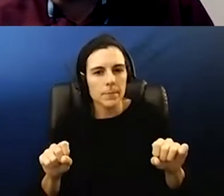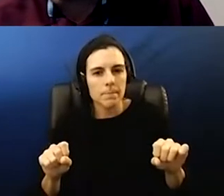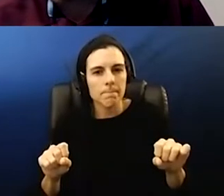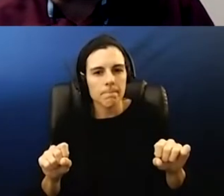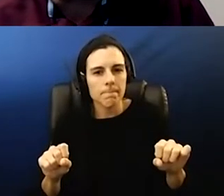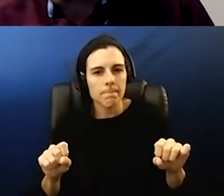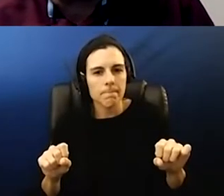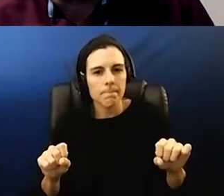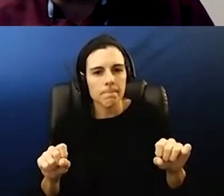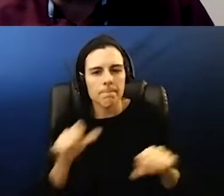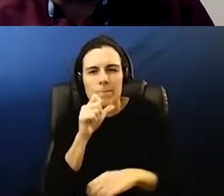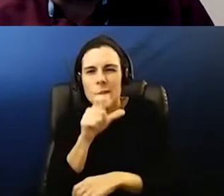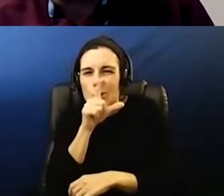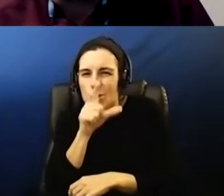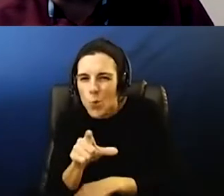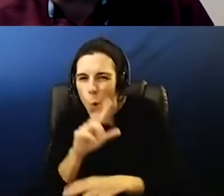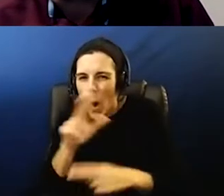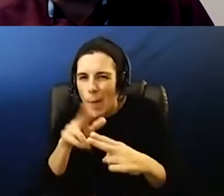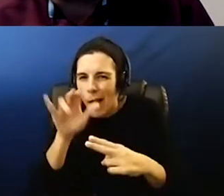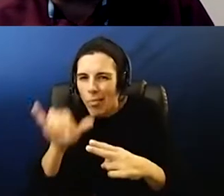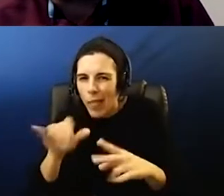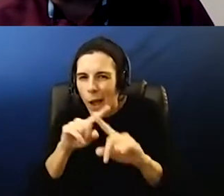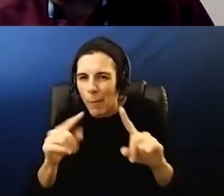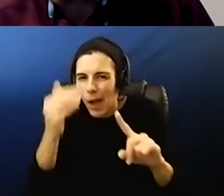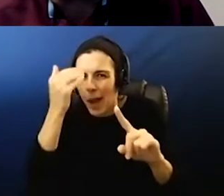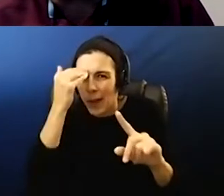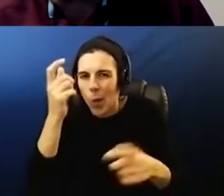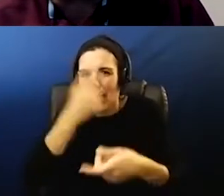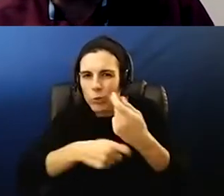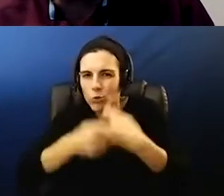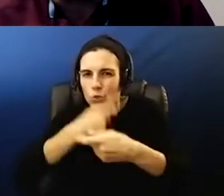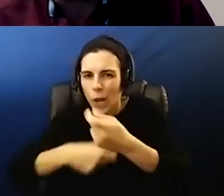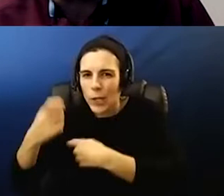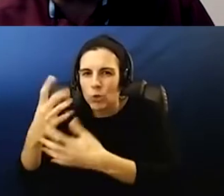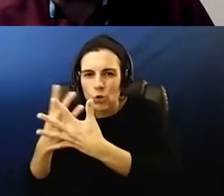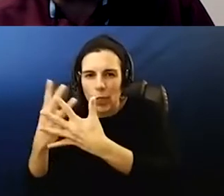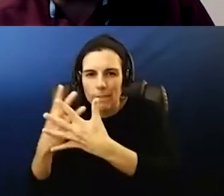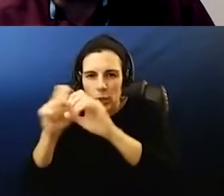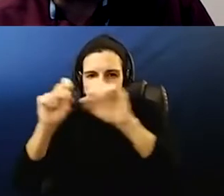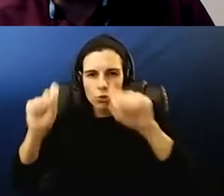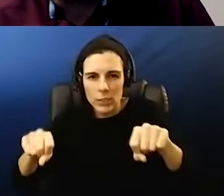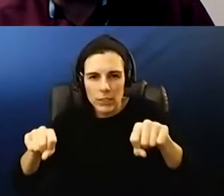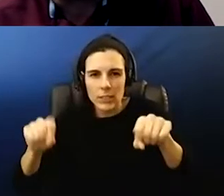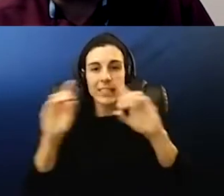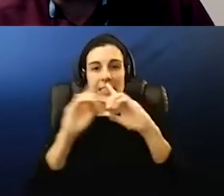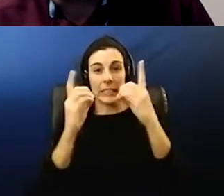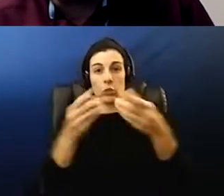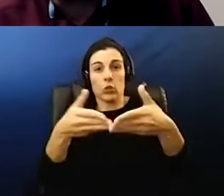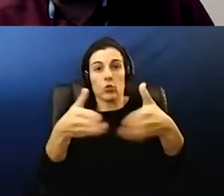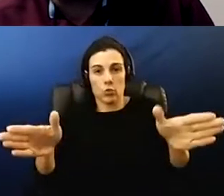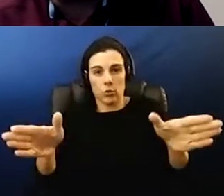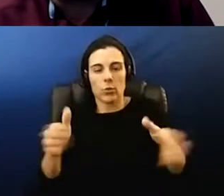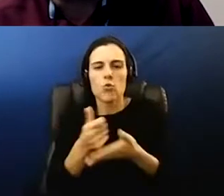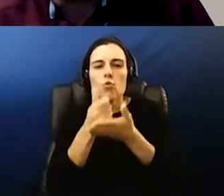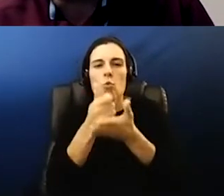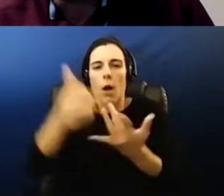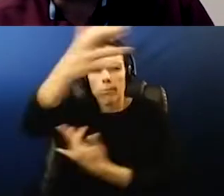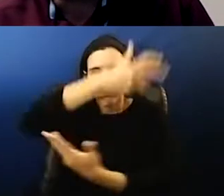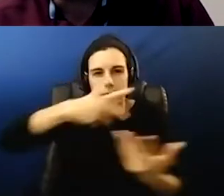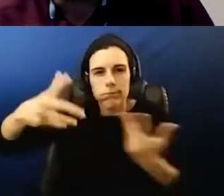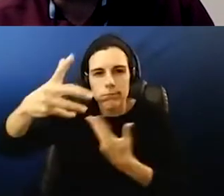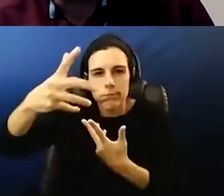too sure about that but i know that they changed out all the filter systems in the district uh to help help that out